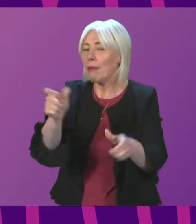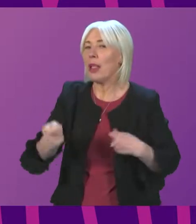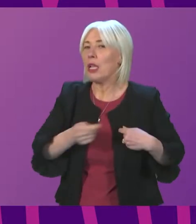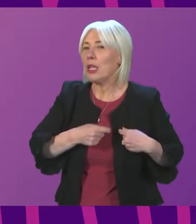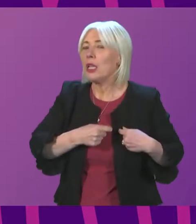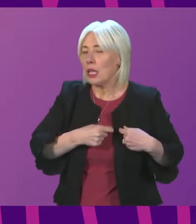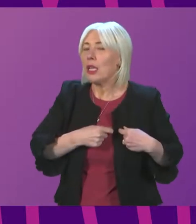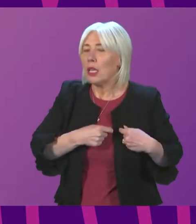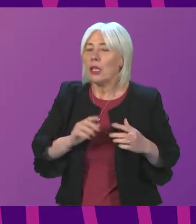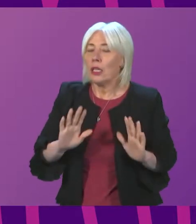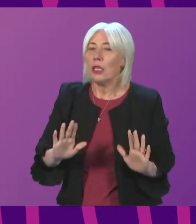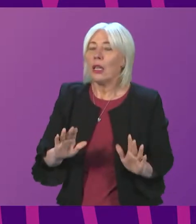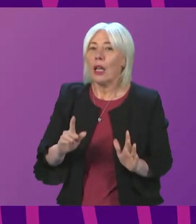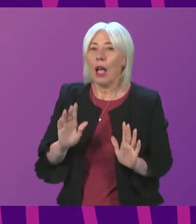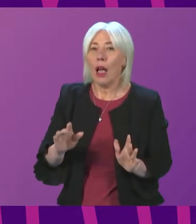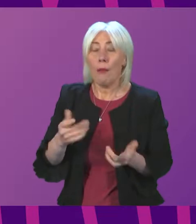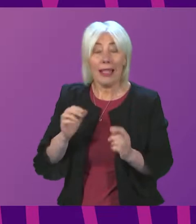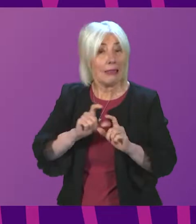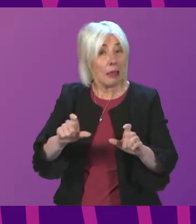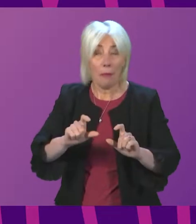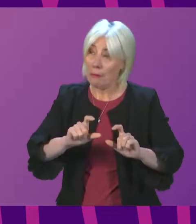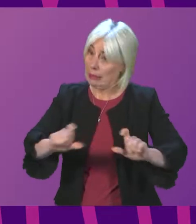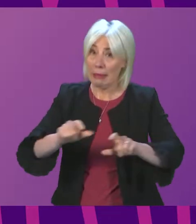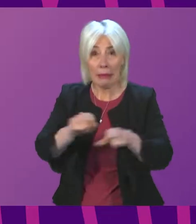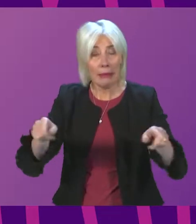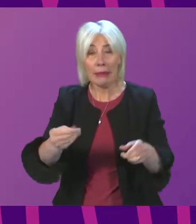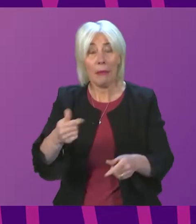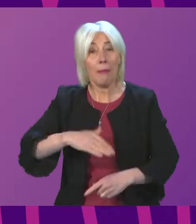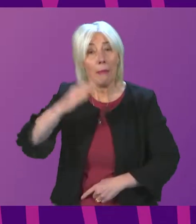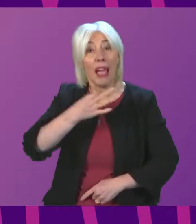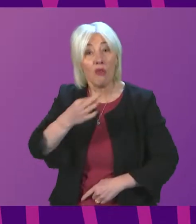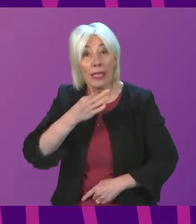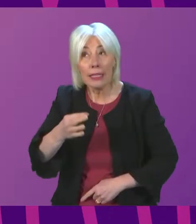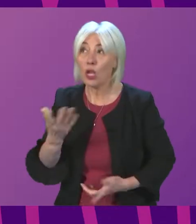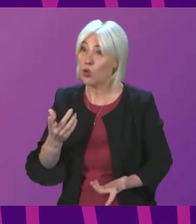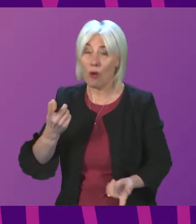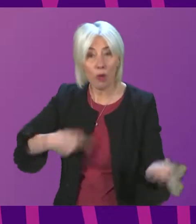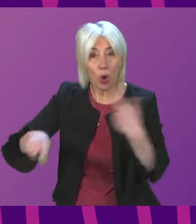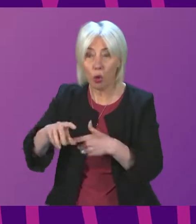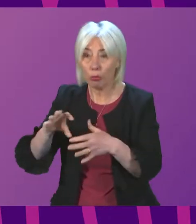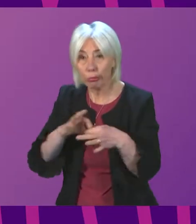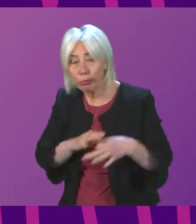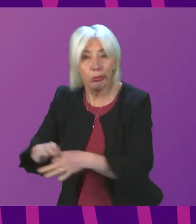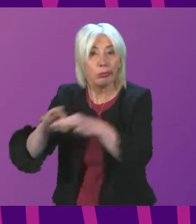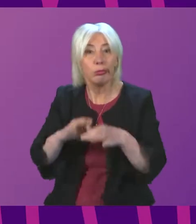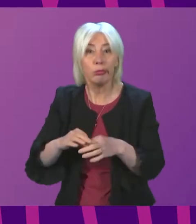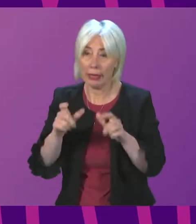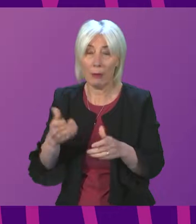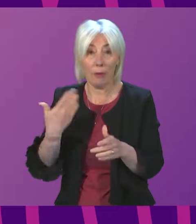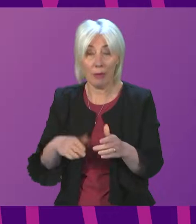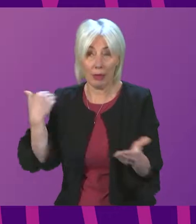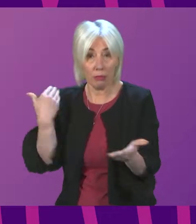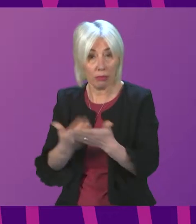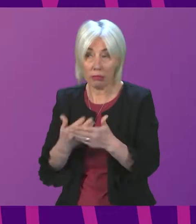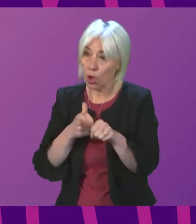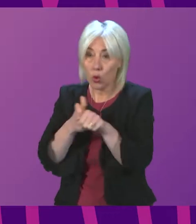than others and some people, of course, remain at higher risk of Covid than others. If we all pull together, as we have done through the earlier stages of the pandemic, and